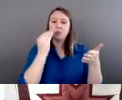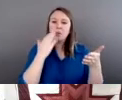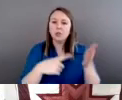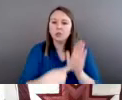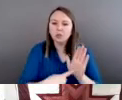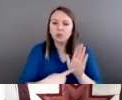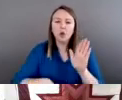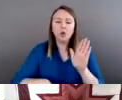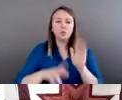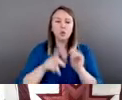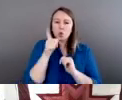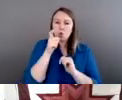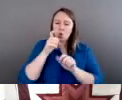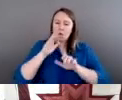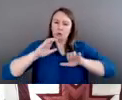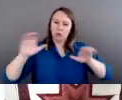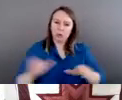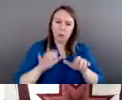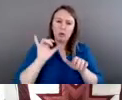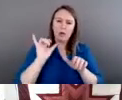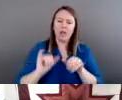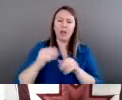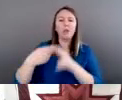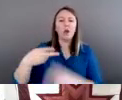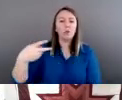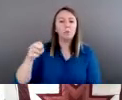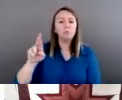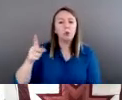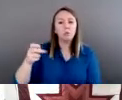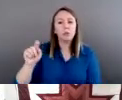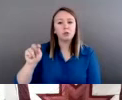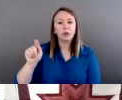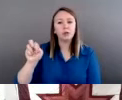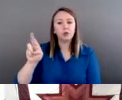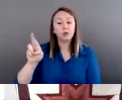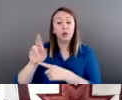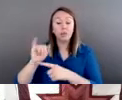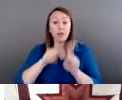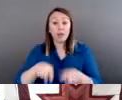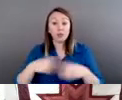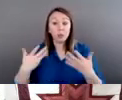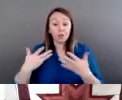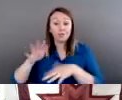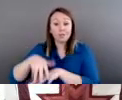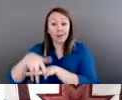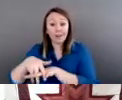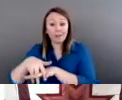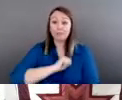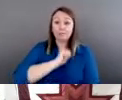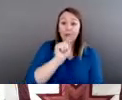perpetrators in these cases. And the answer is, there are both native perpetrators and non native